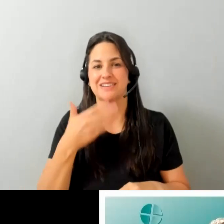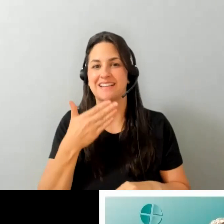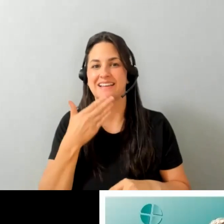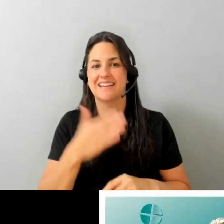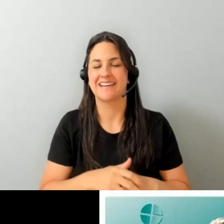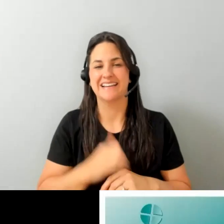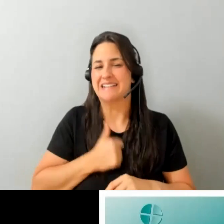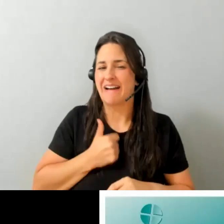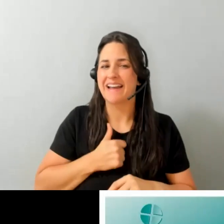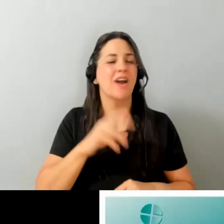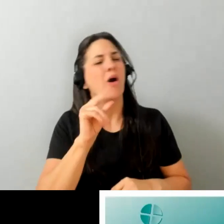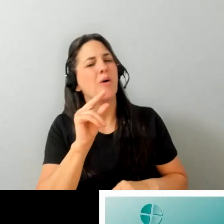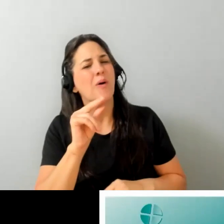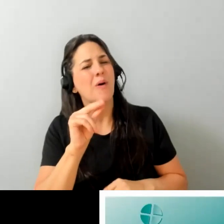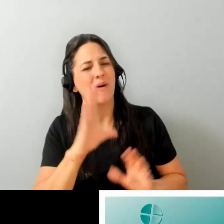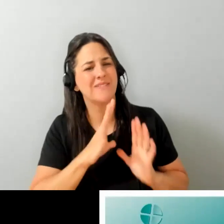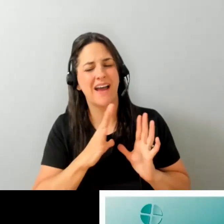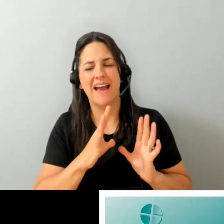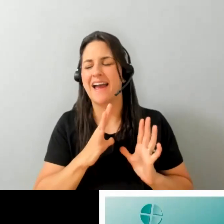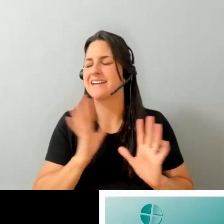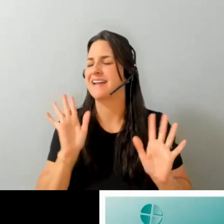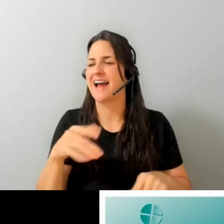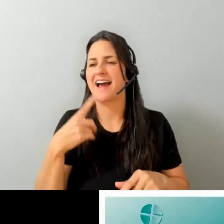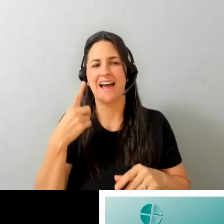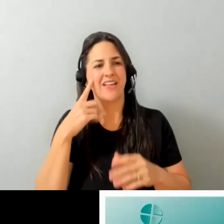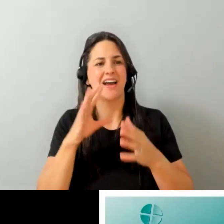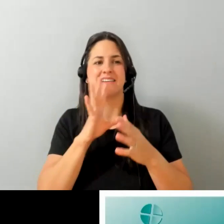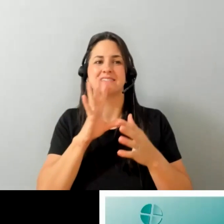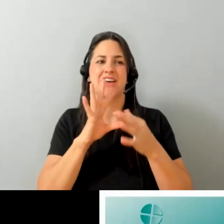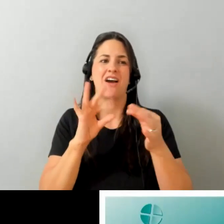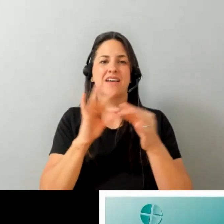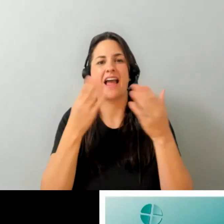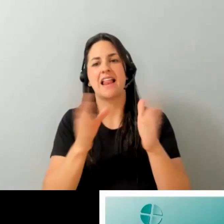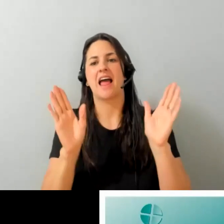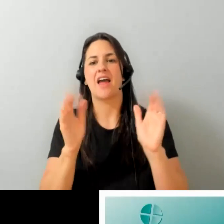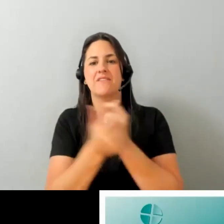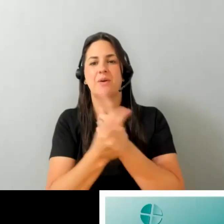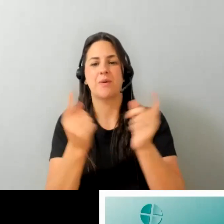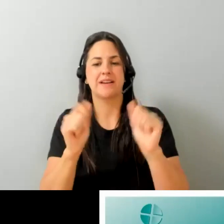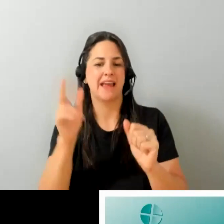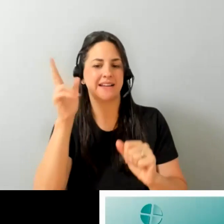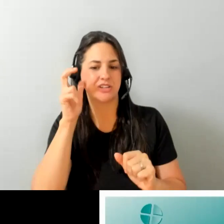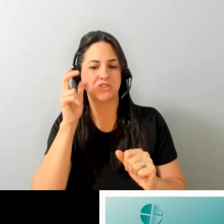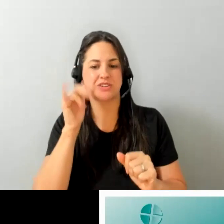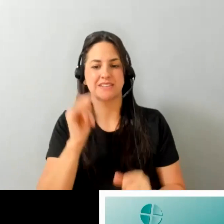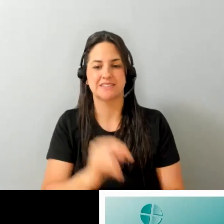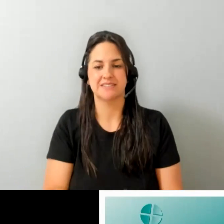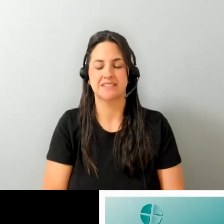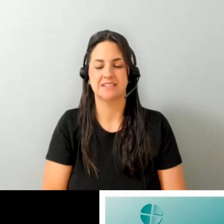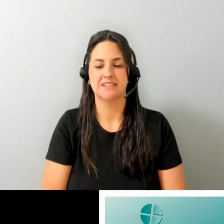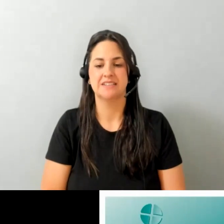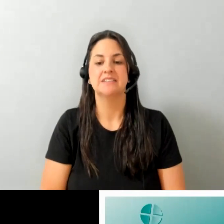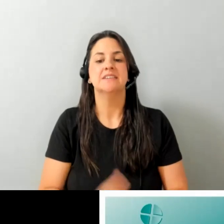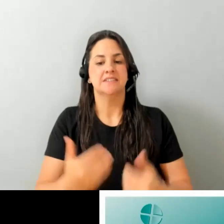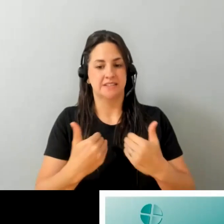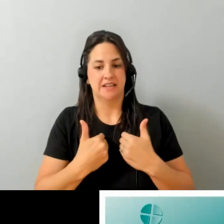that all right no i'm really fine i just felt like you know talking out loud so everyone kind of hears that hears it out so you say we do